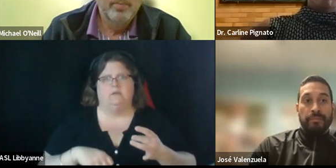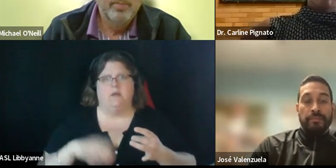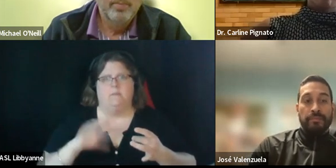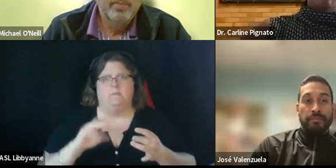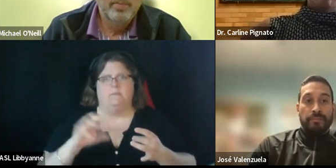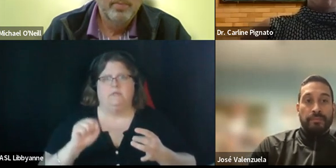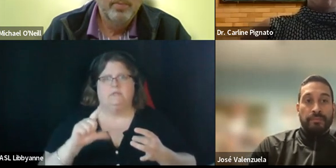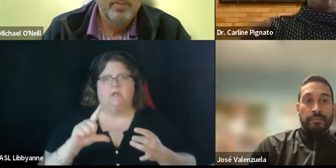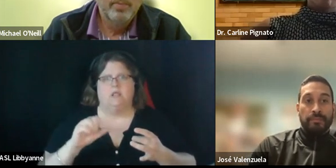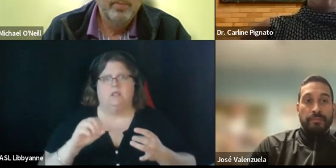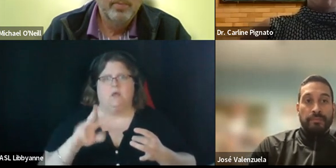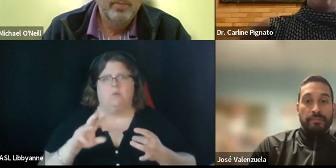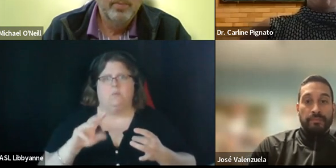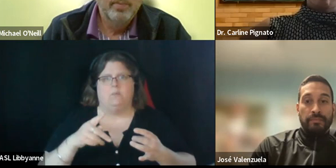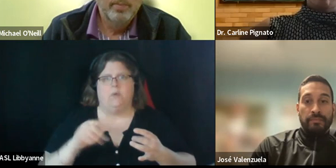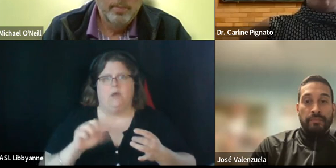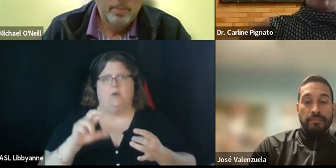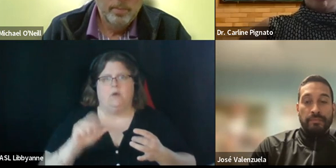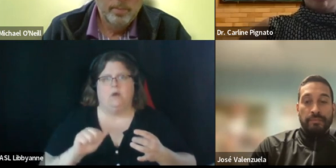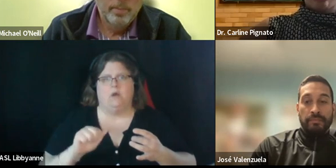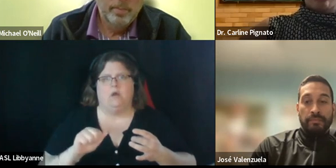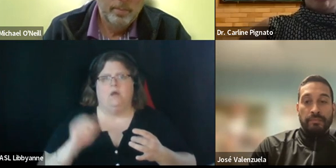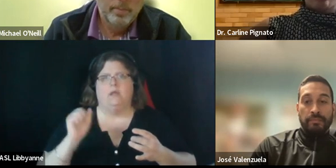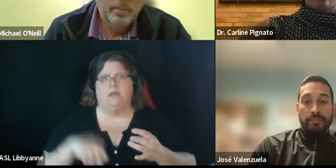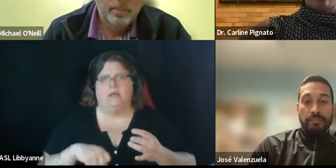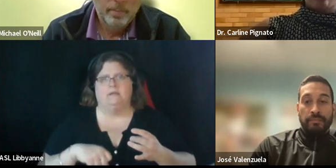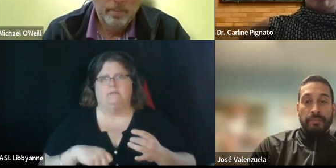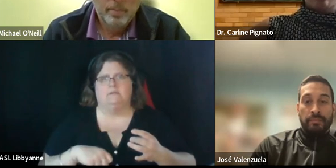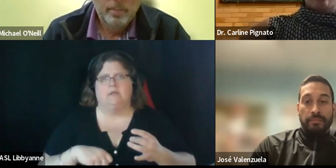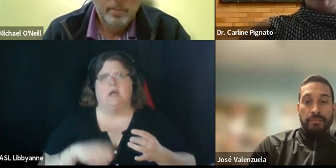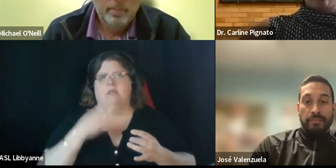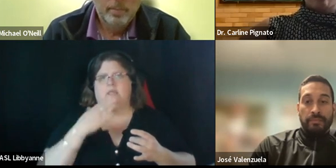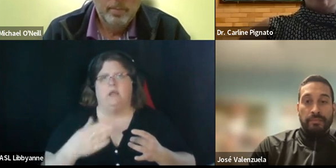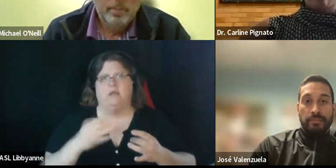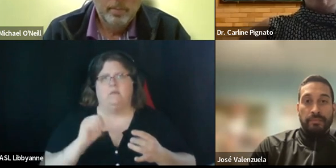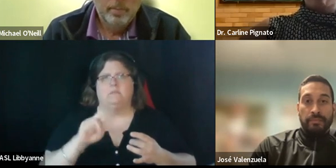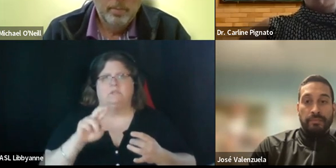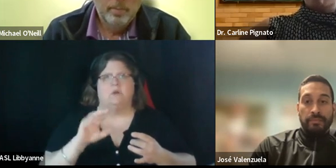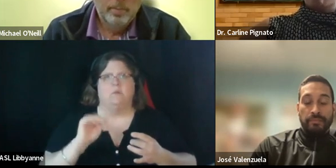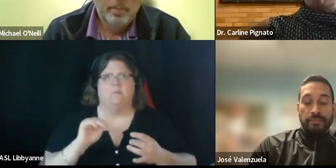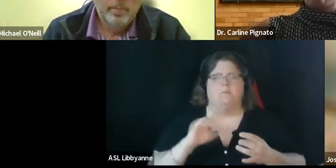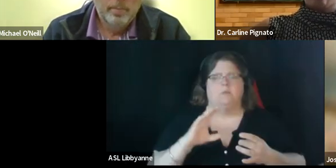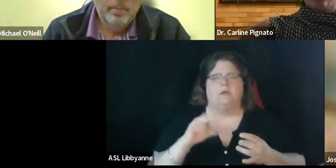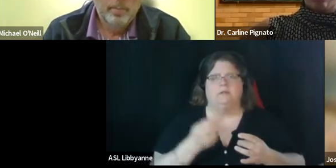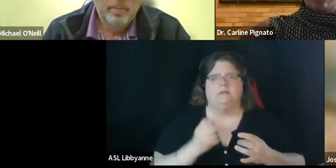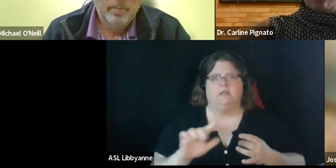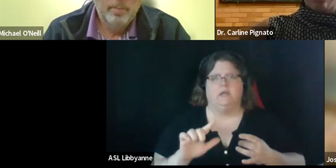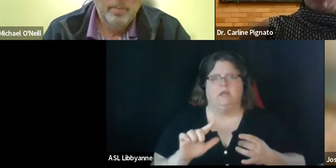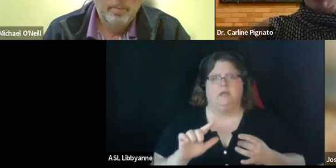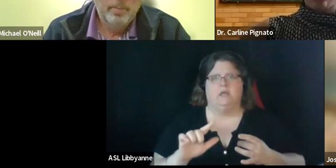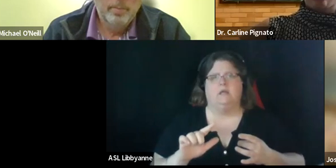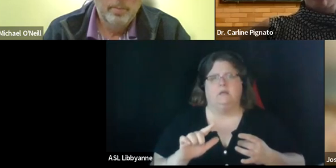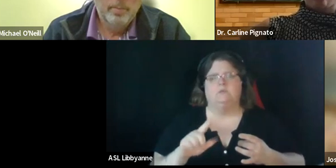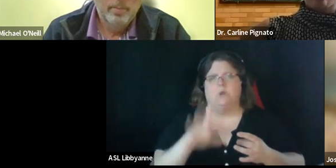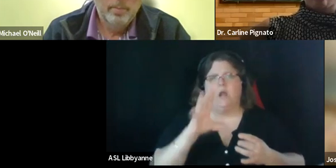yes thank you mr mcneil thank you it's unanimous thank you very much i